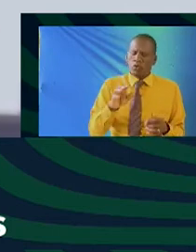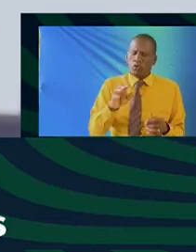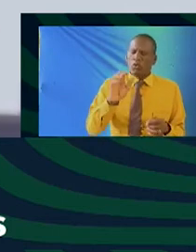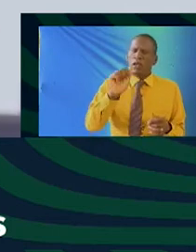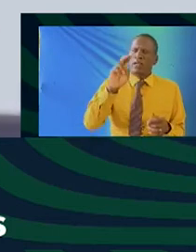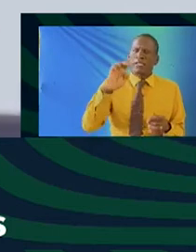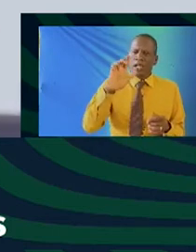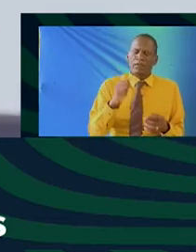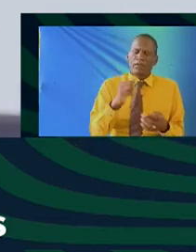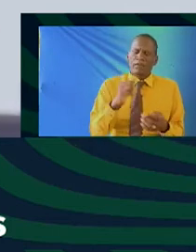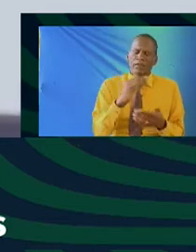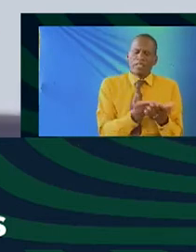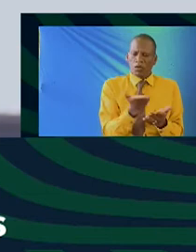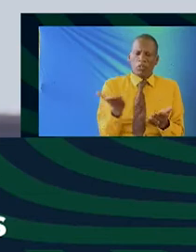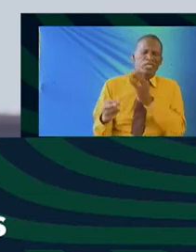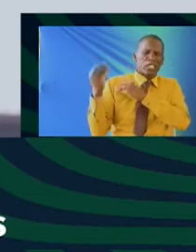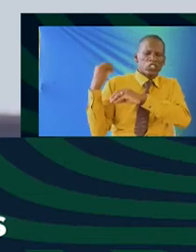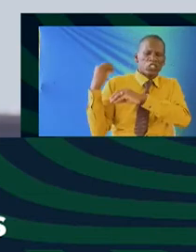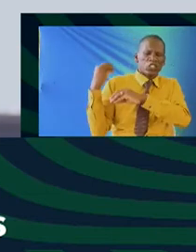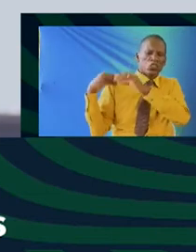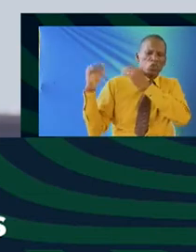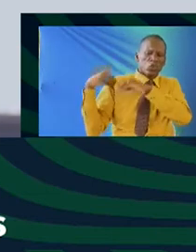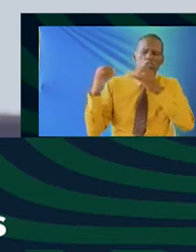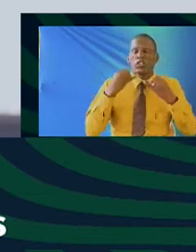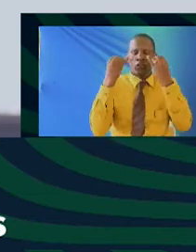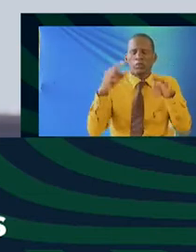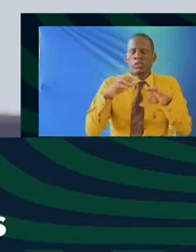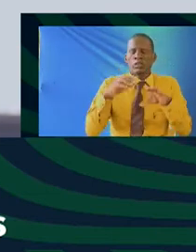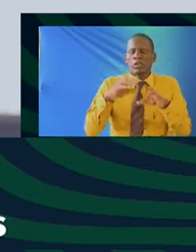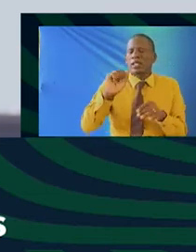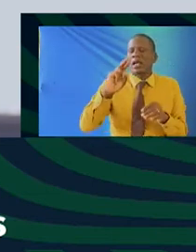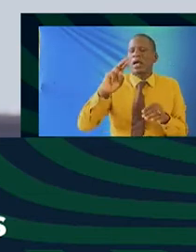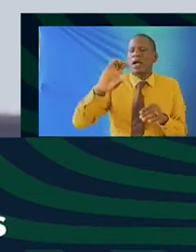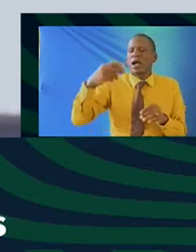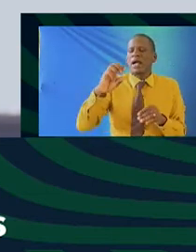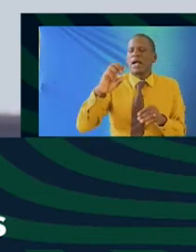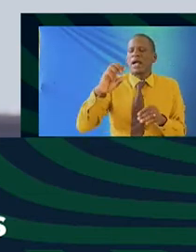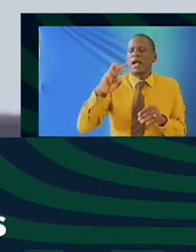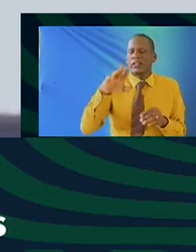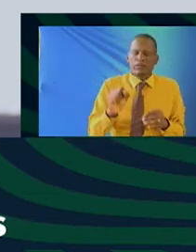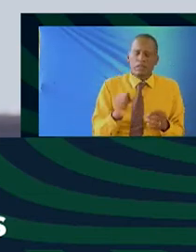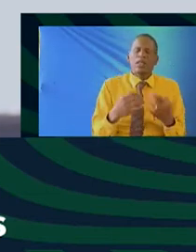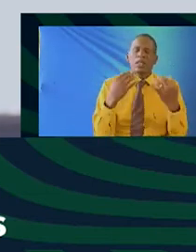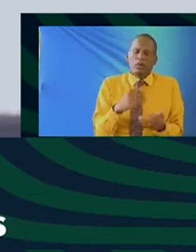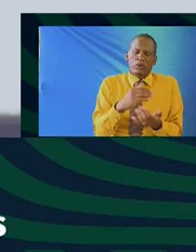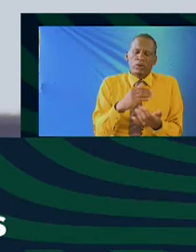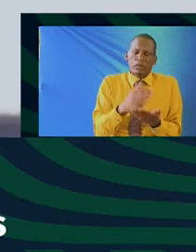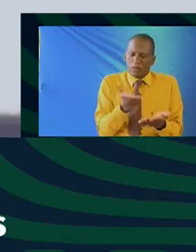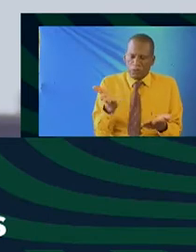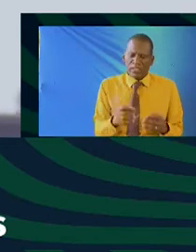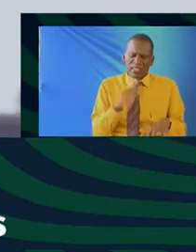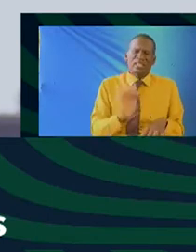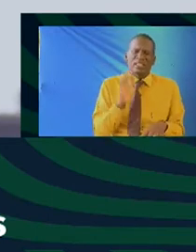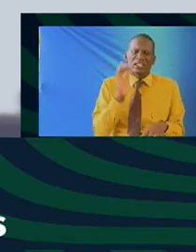some of this historical information in the archives that is being digitized some of it